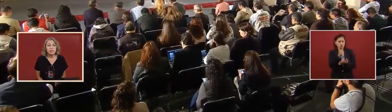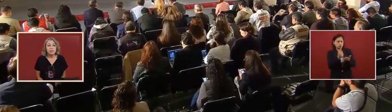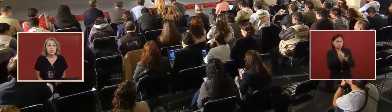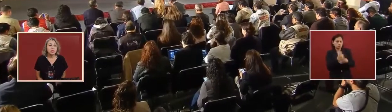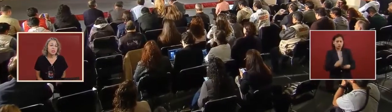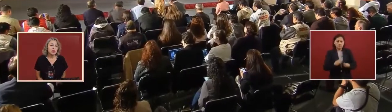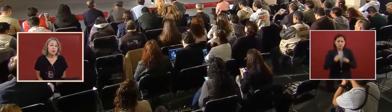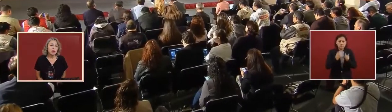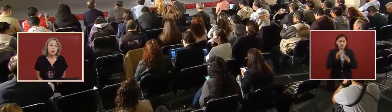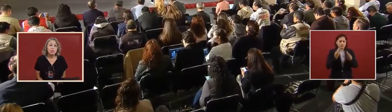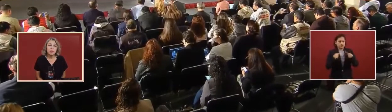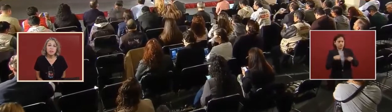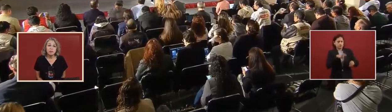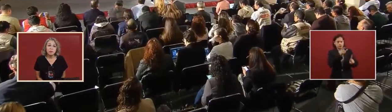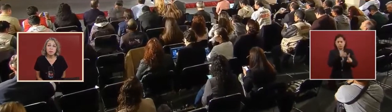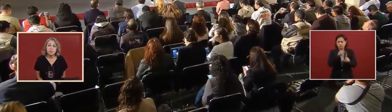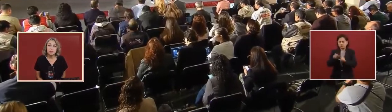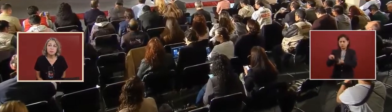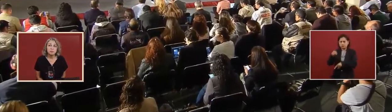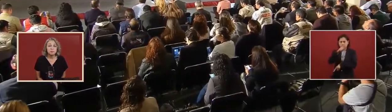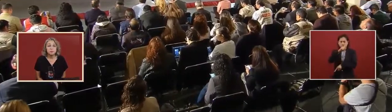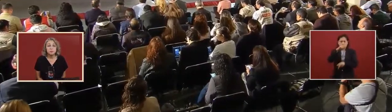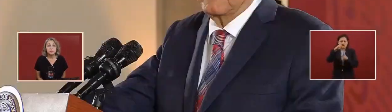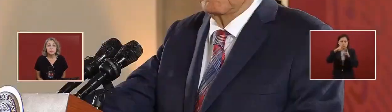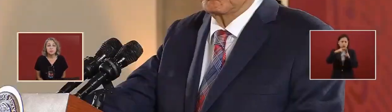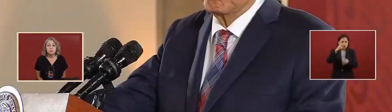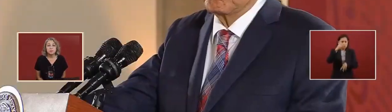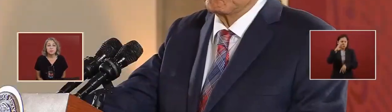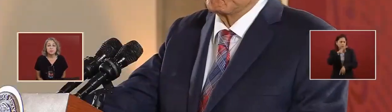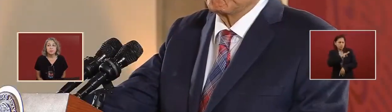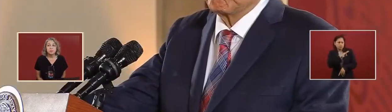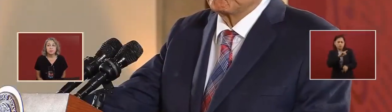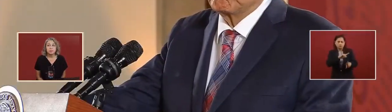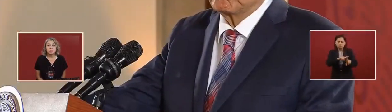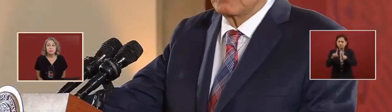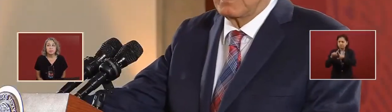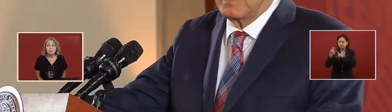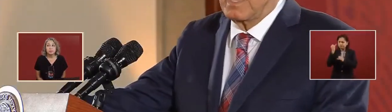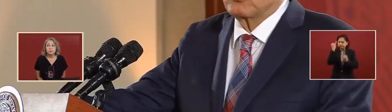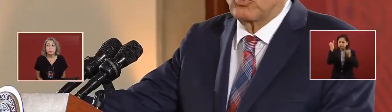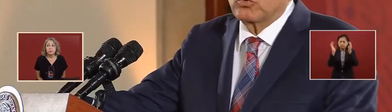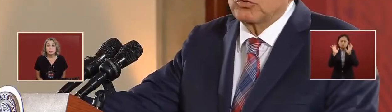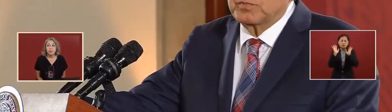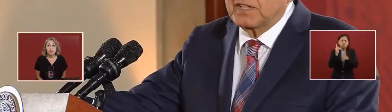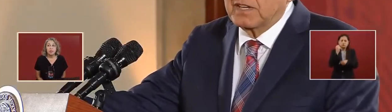all Mexicans.